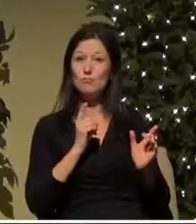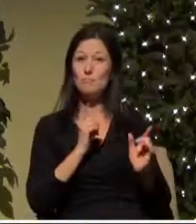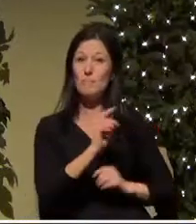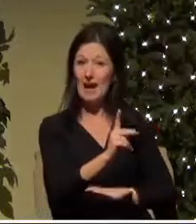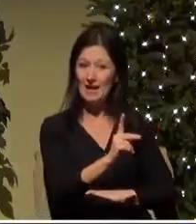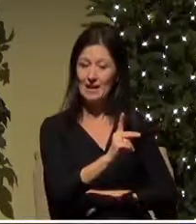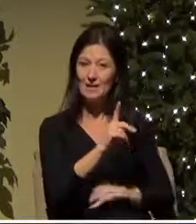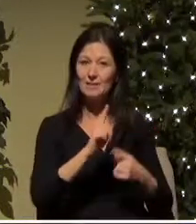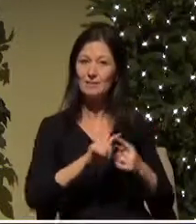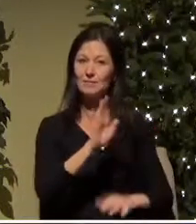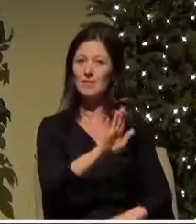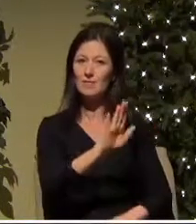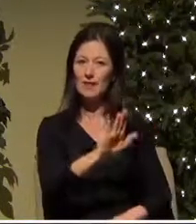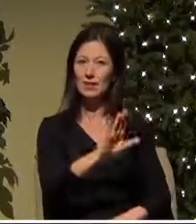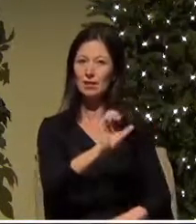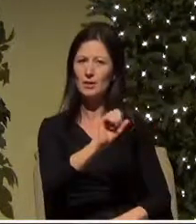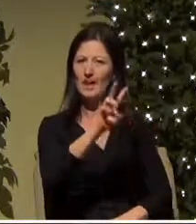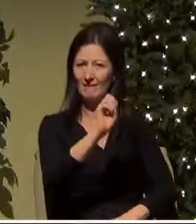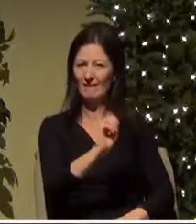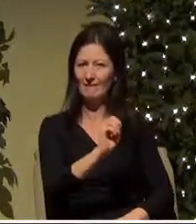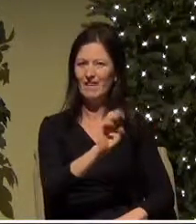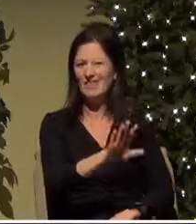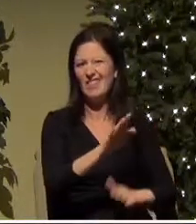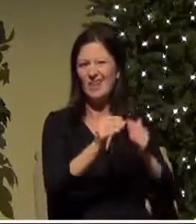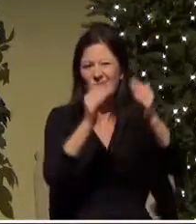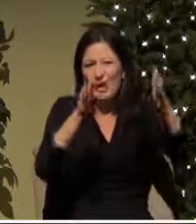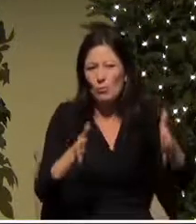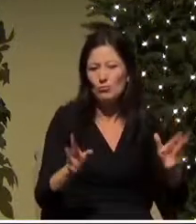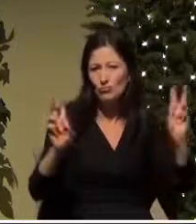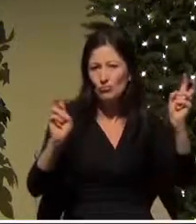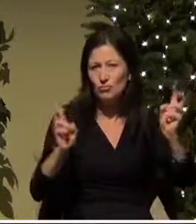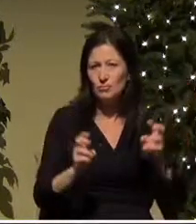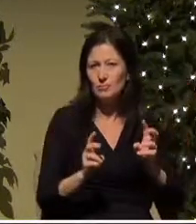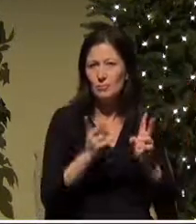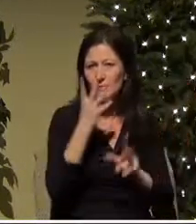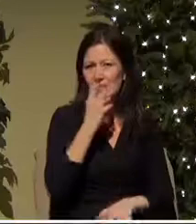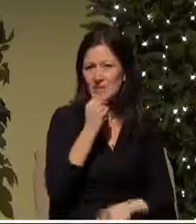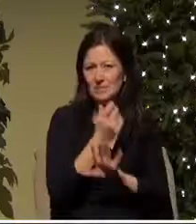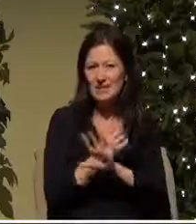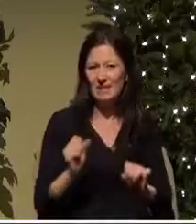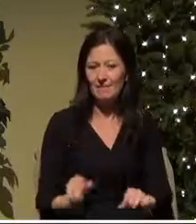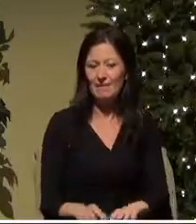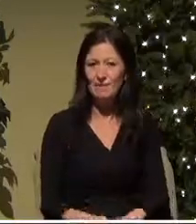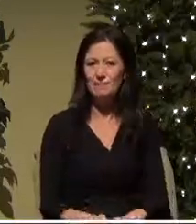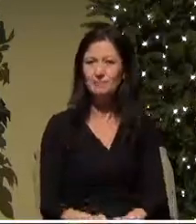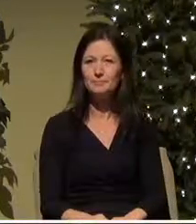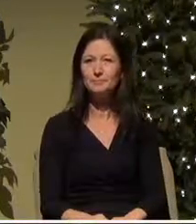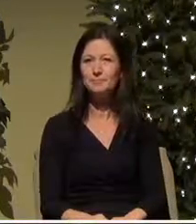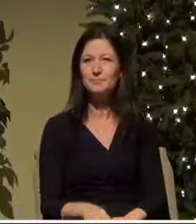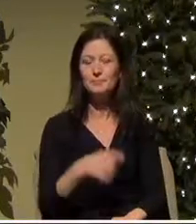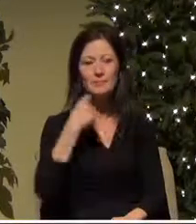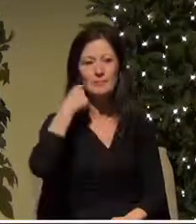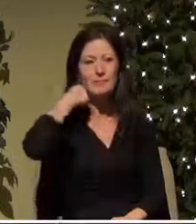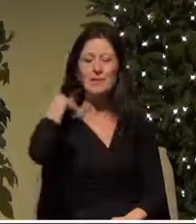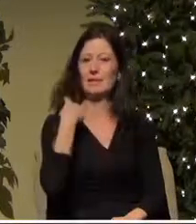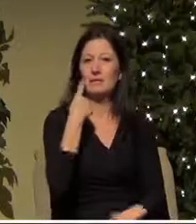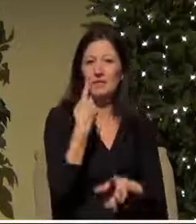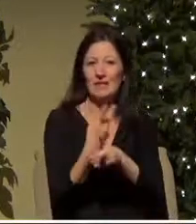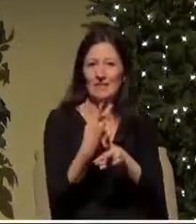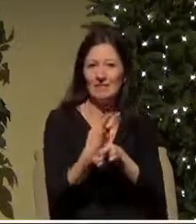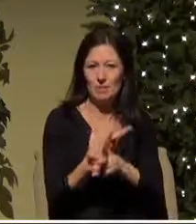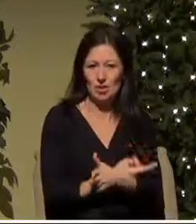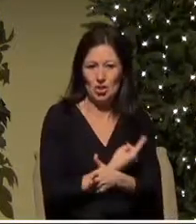it would have been their cave a place for them to sleep safely and to house their sheep when they were in the area